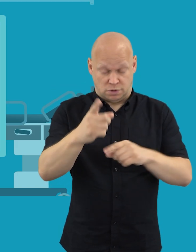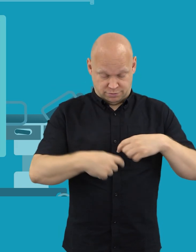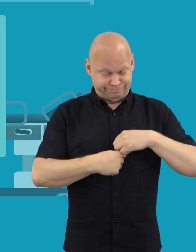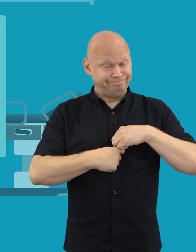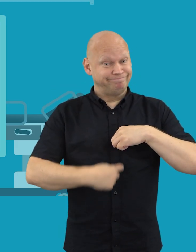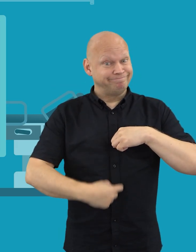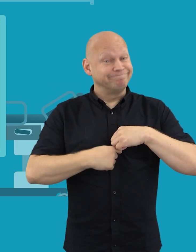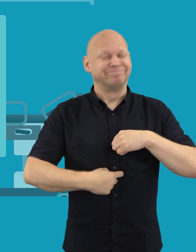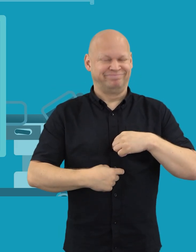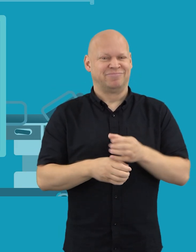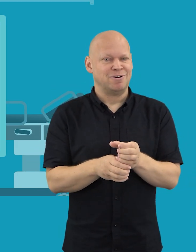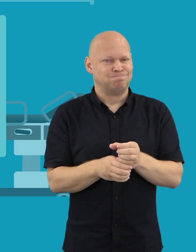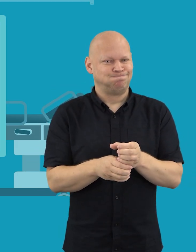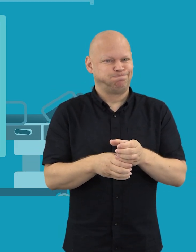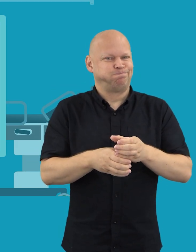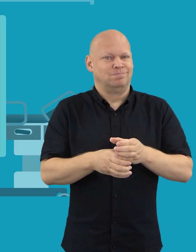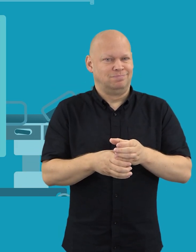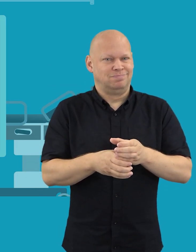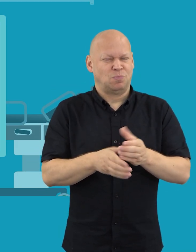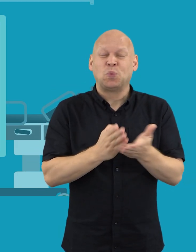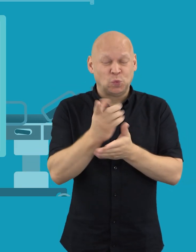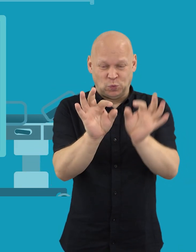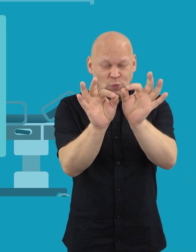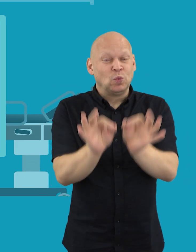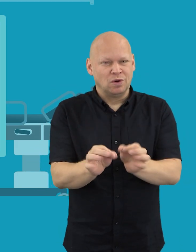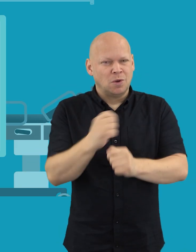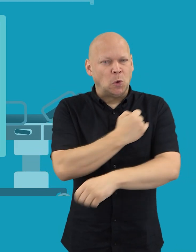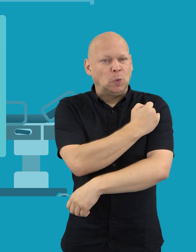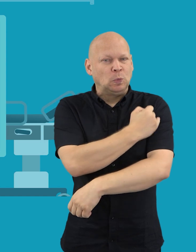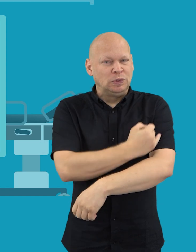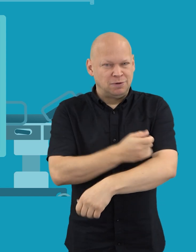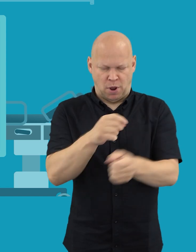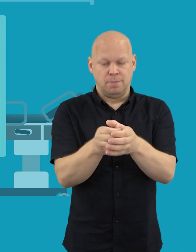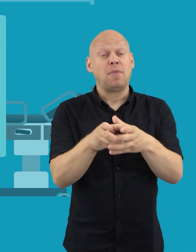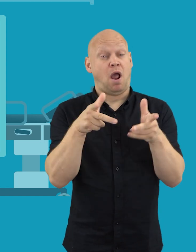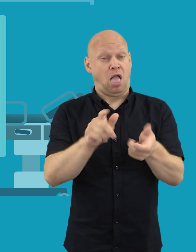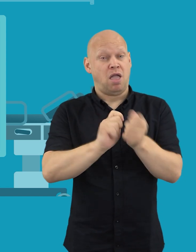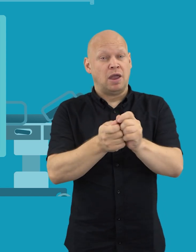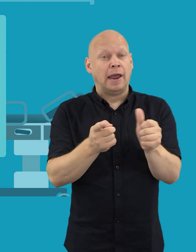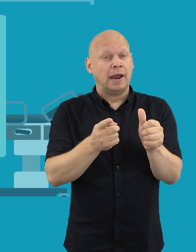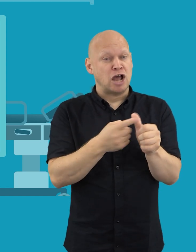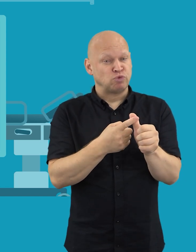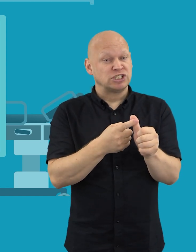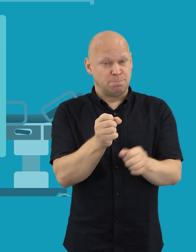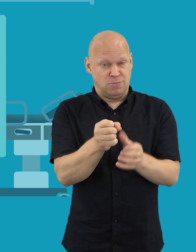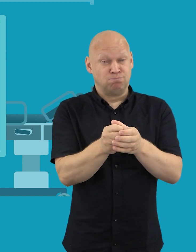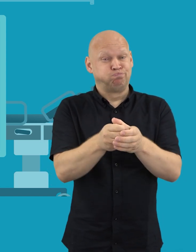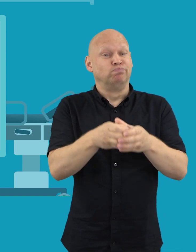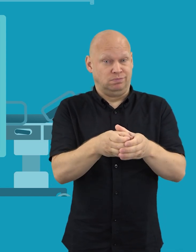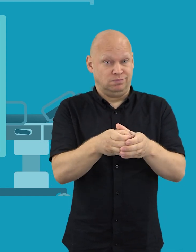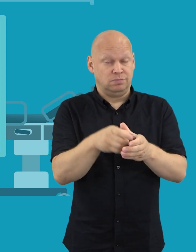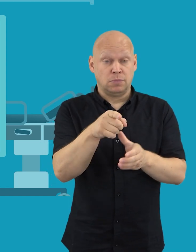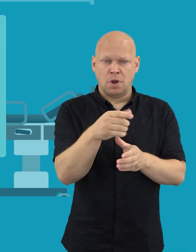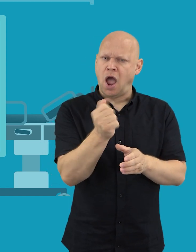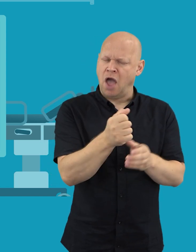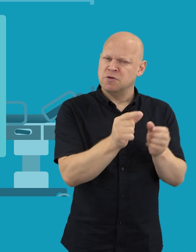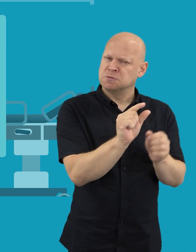the wall of the aorta in the abdomen can become weak and balloon out to form an aneurysm. If found, an aneurysm